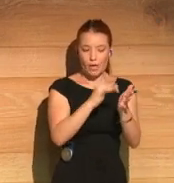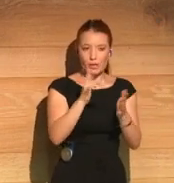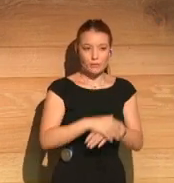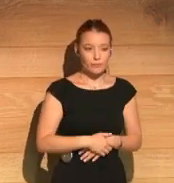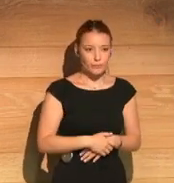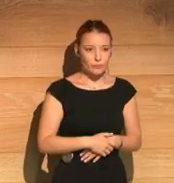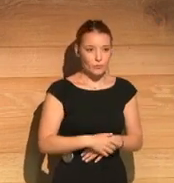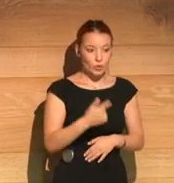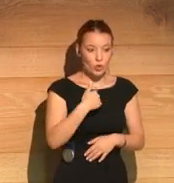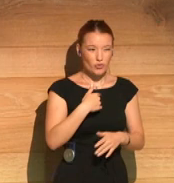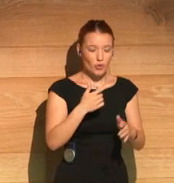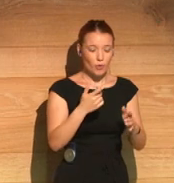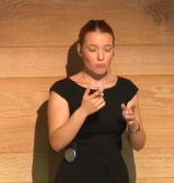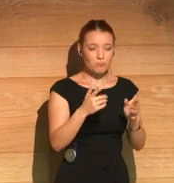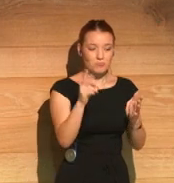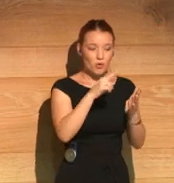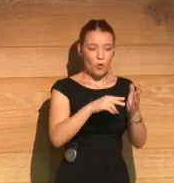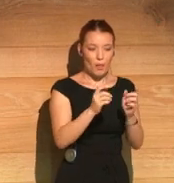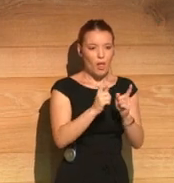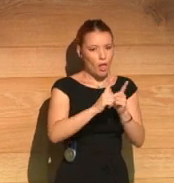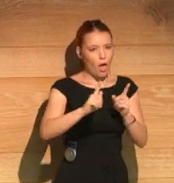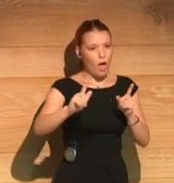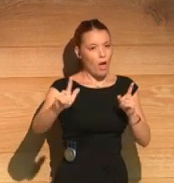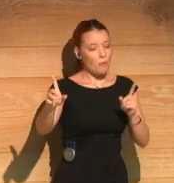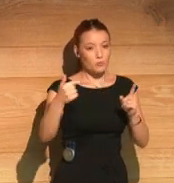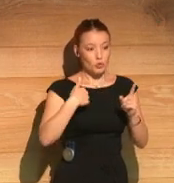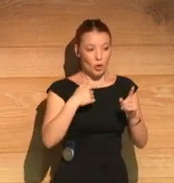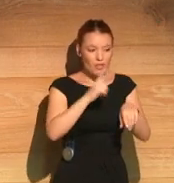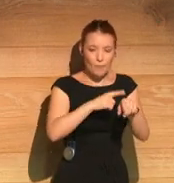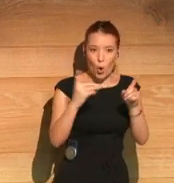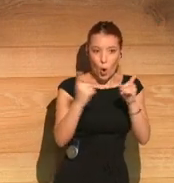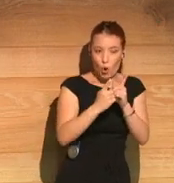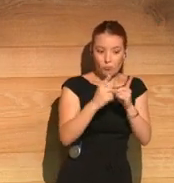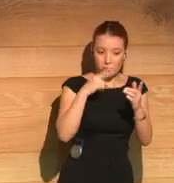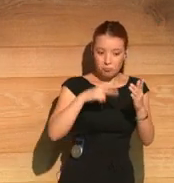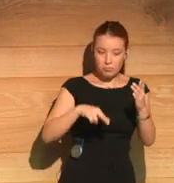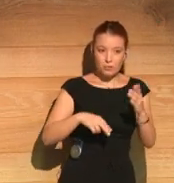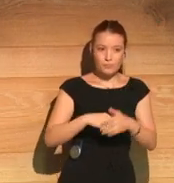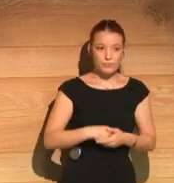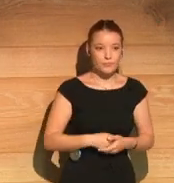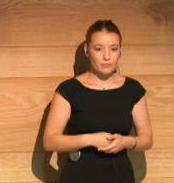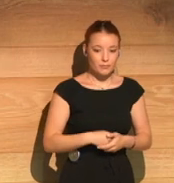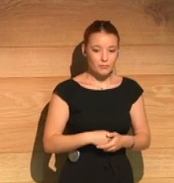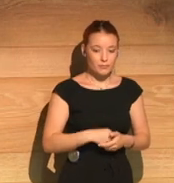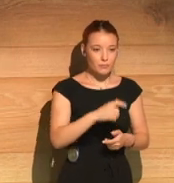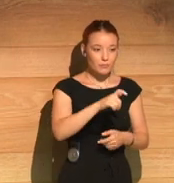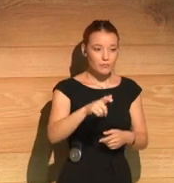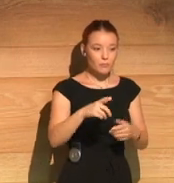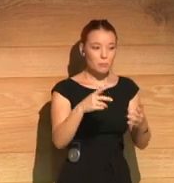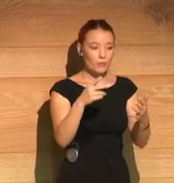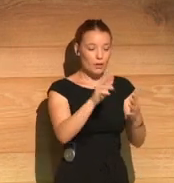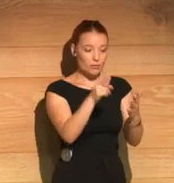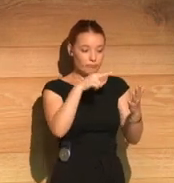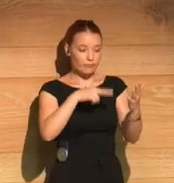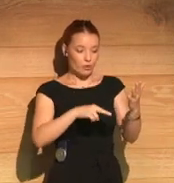I don't remember the last time I read such a long novel so quickly. It's a real page-turner. It really grabs the author's